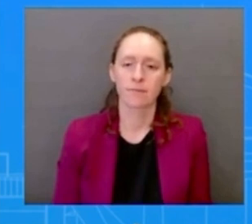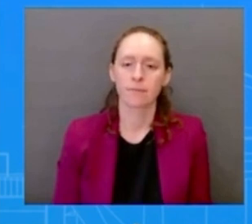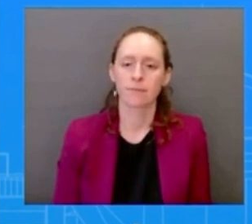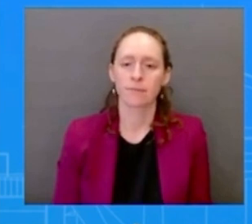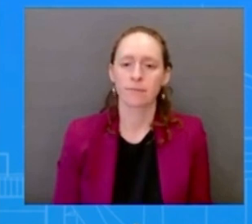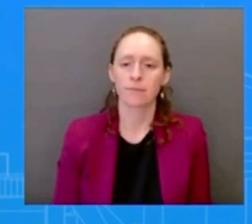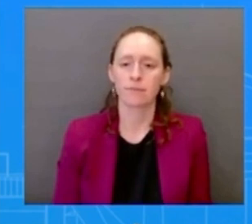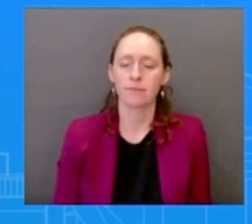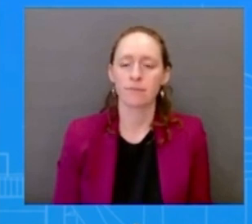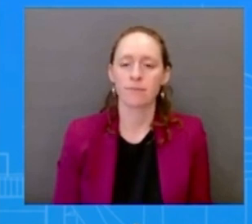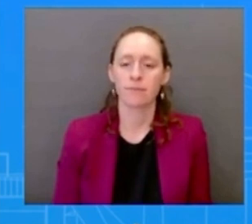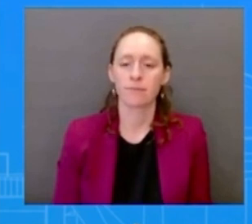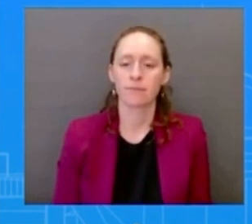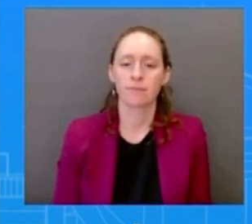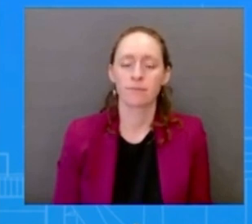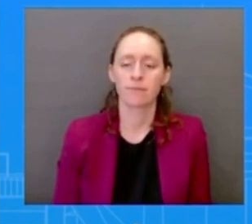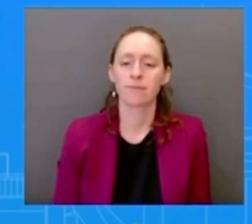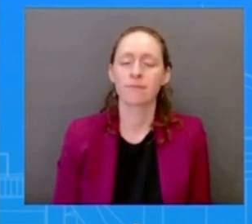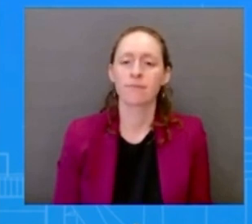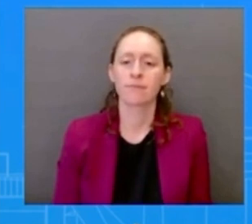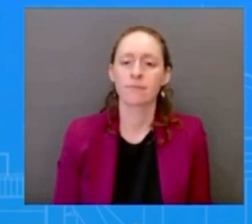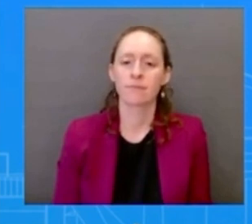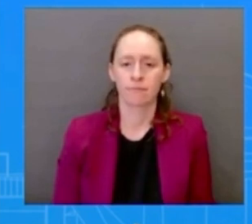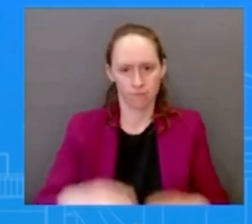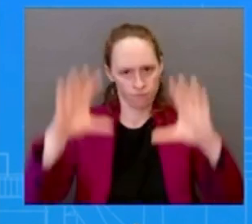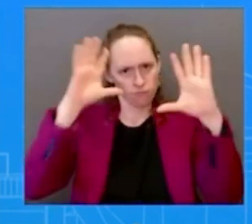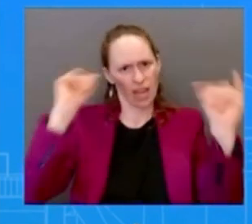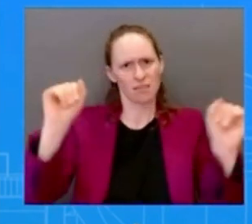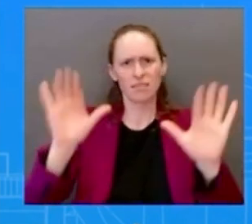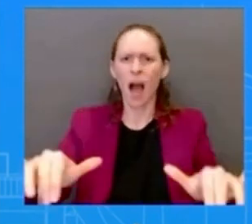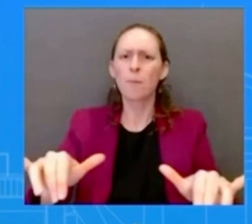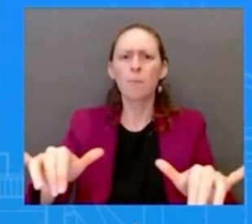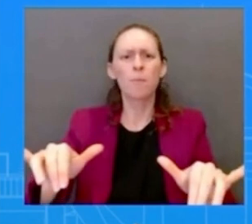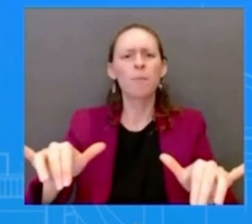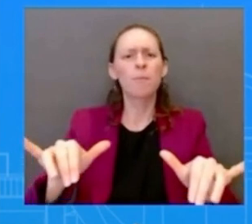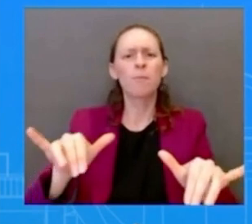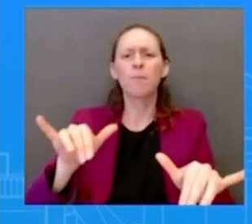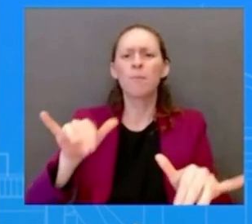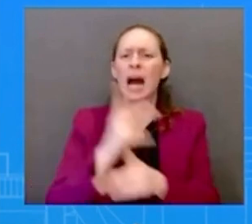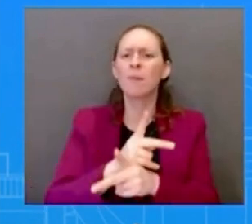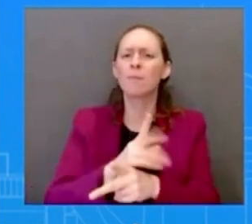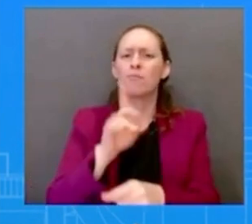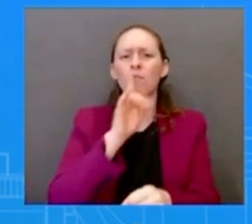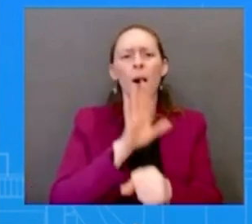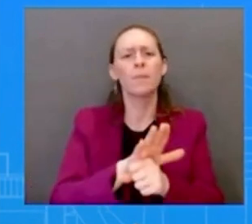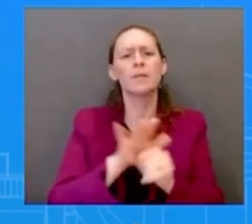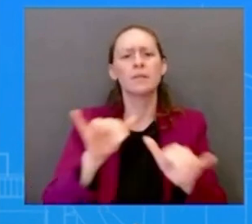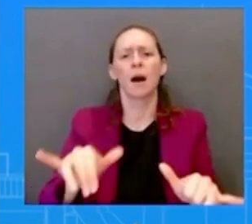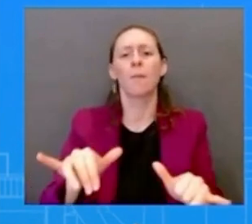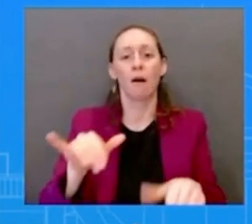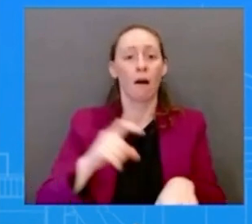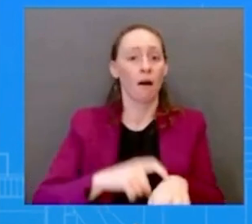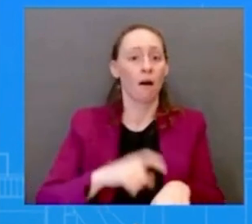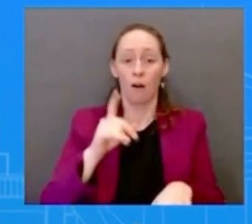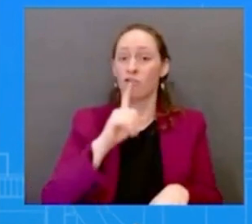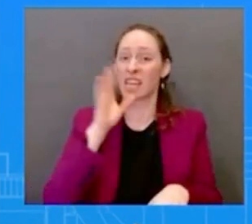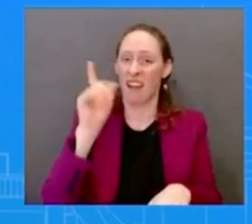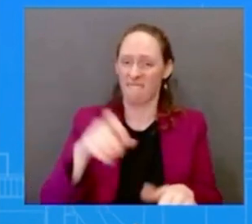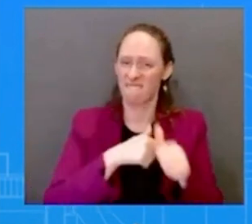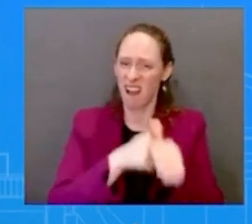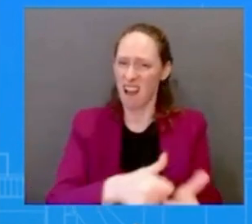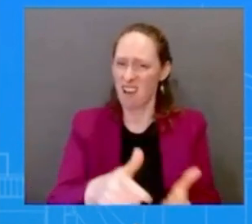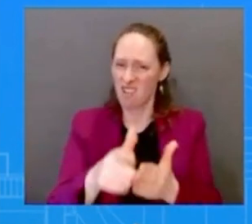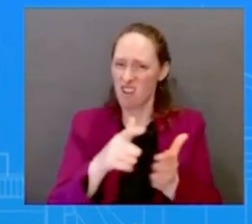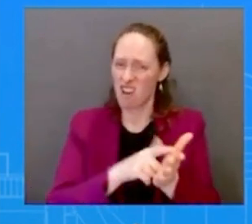that is important to note and as the interior department said some of the company's leases are decades old granted by prior